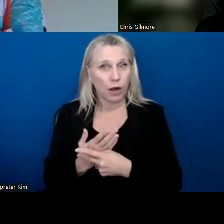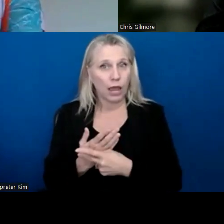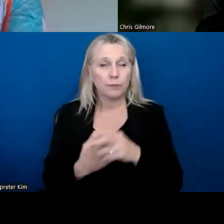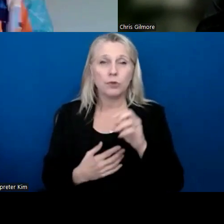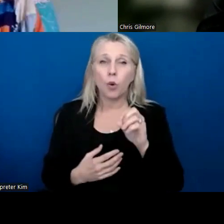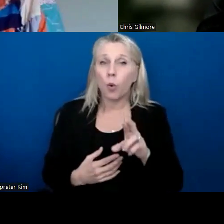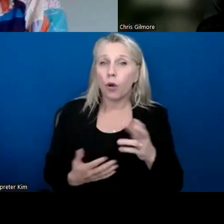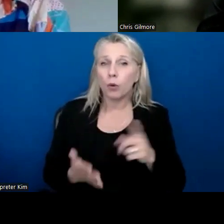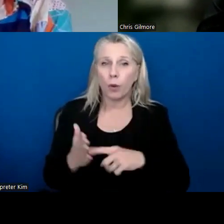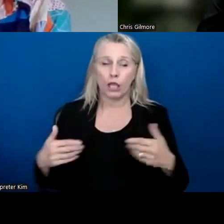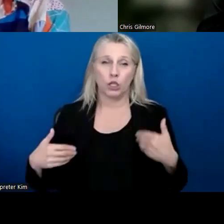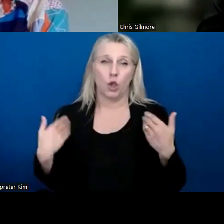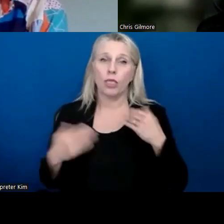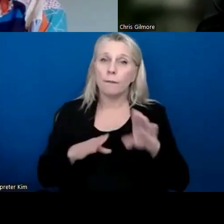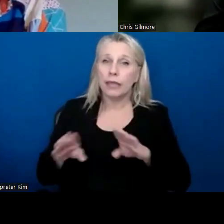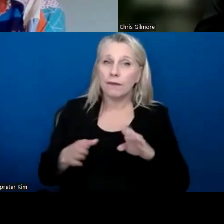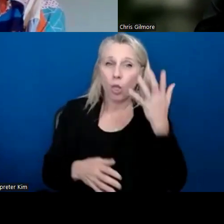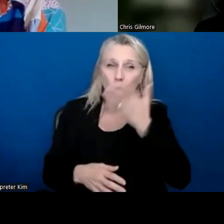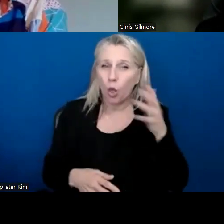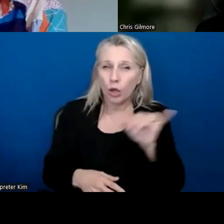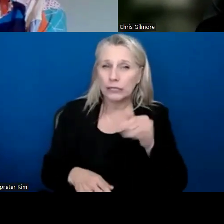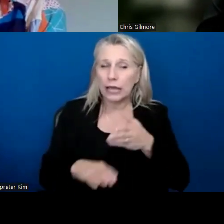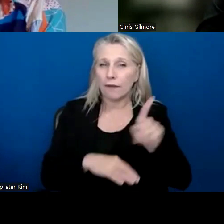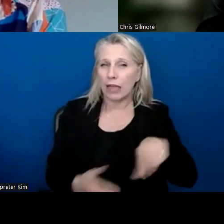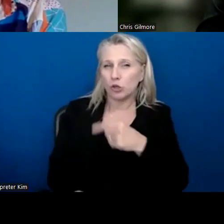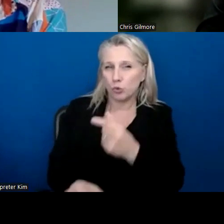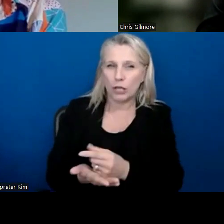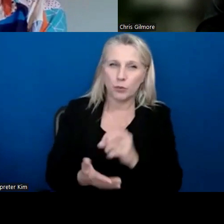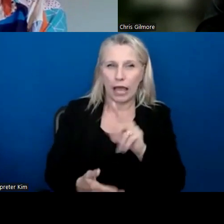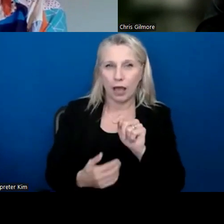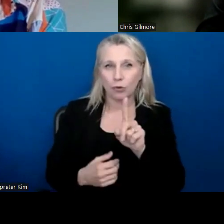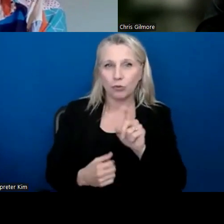or what youth behavior looks like after they've kind of graduated out?